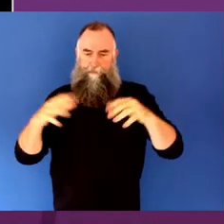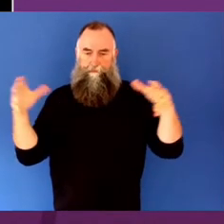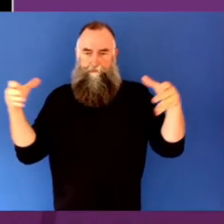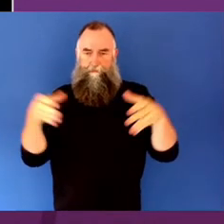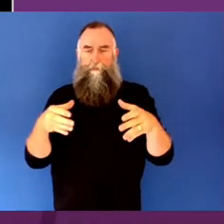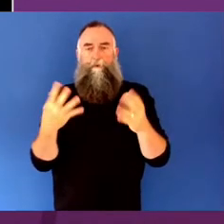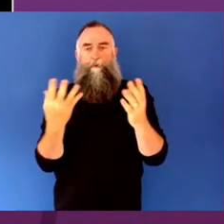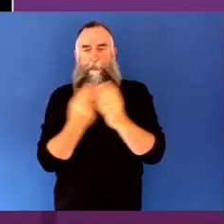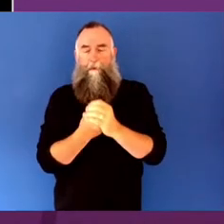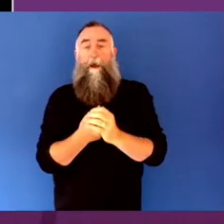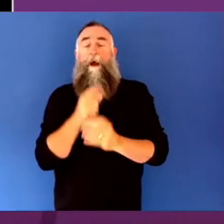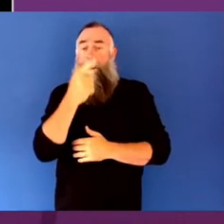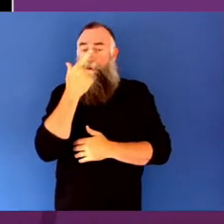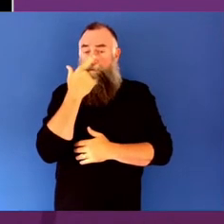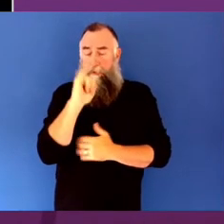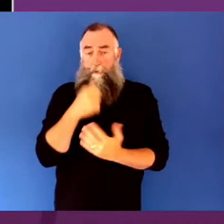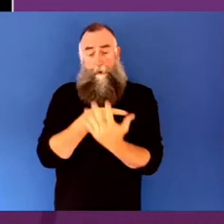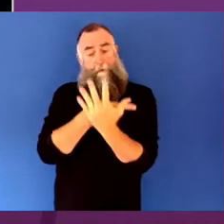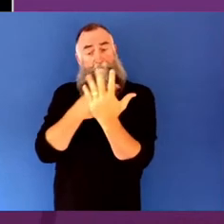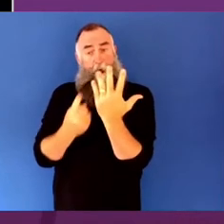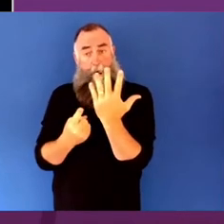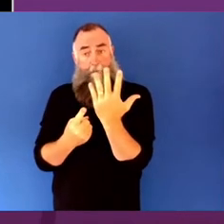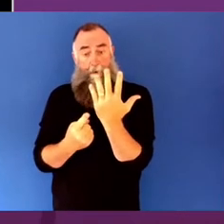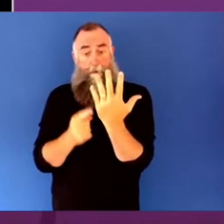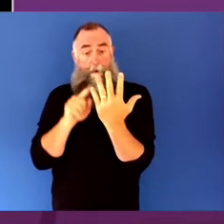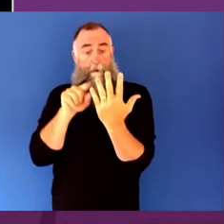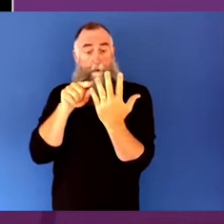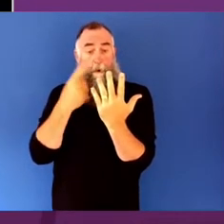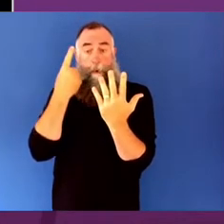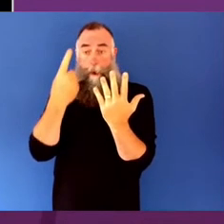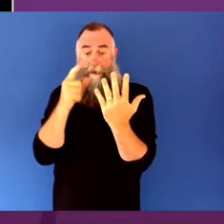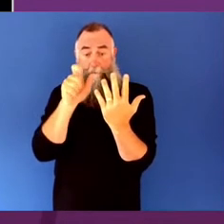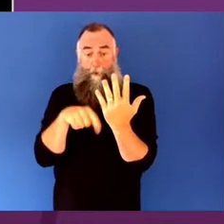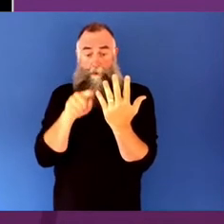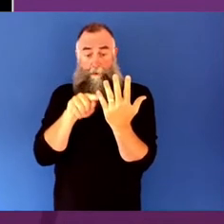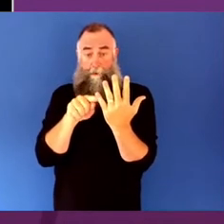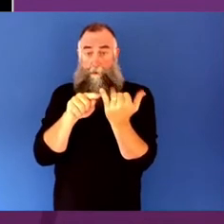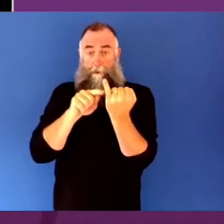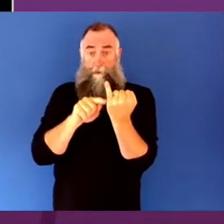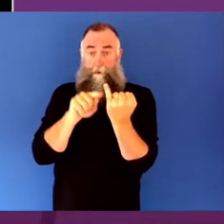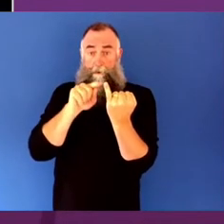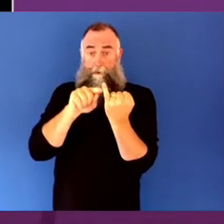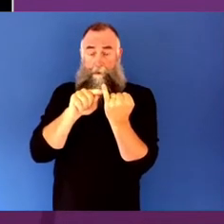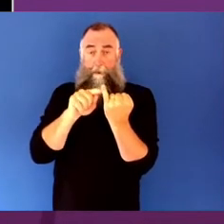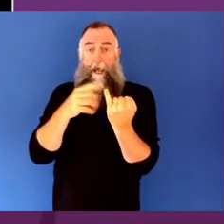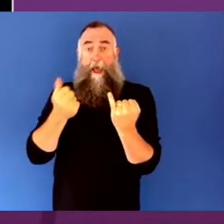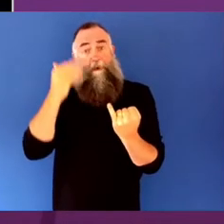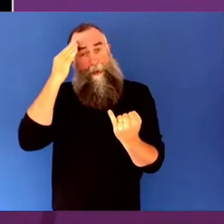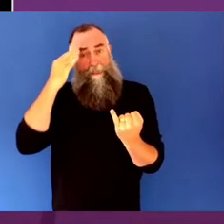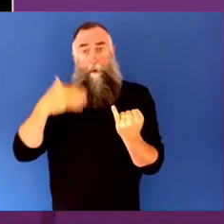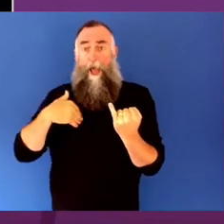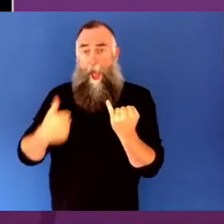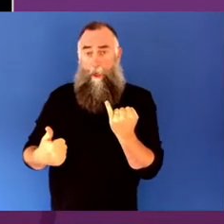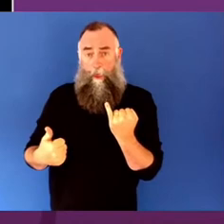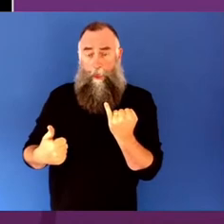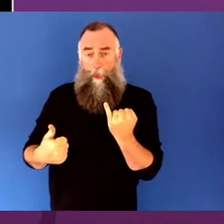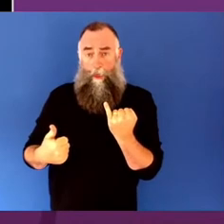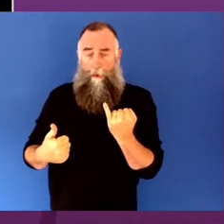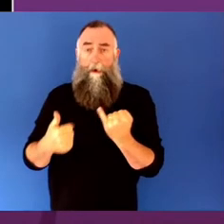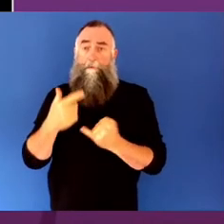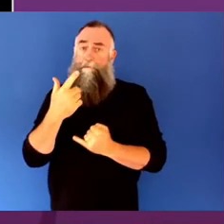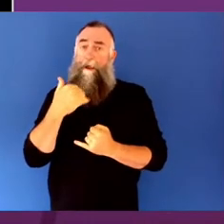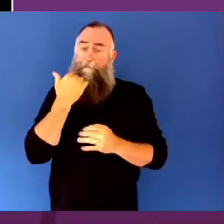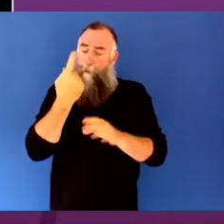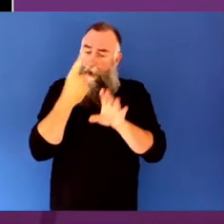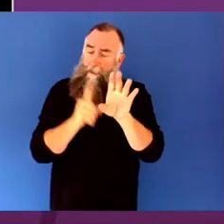Australian adults experience mental ill health every year and the economic consequences of that are very significant. That's